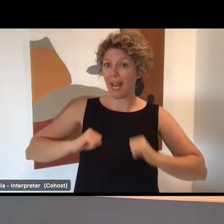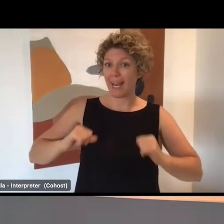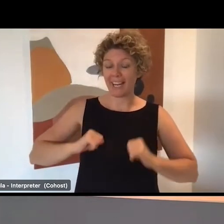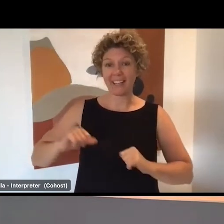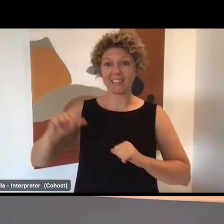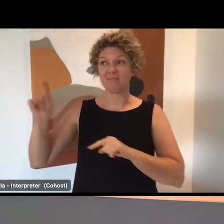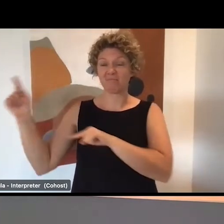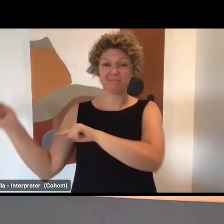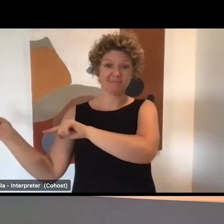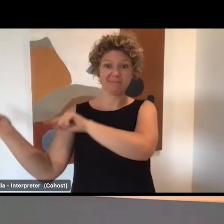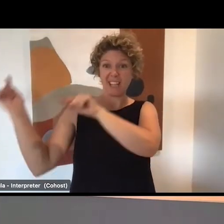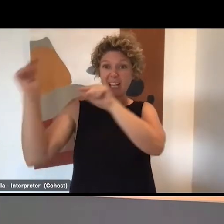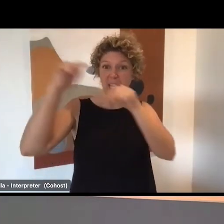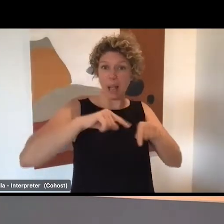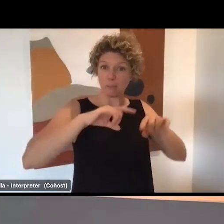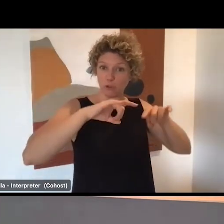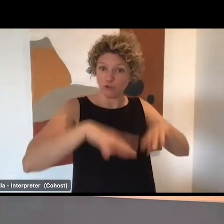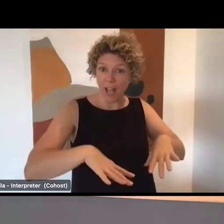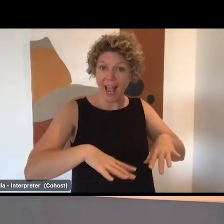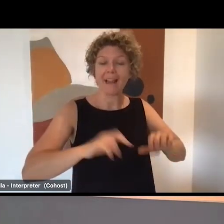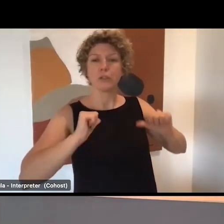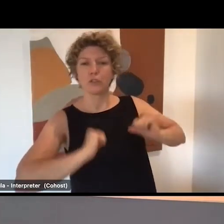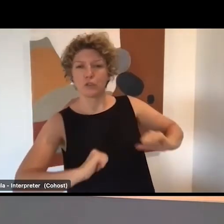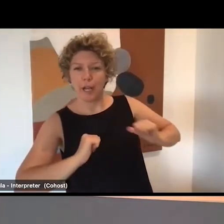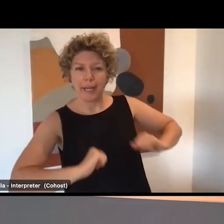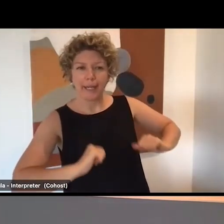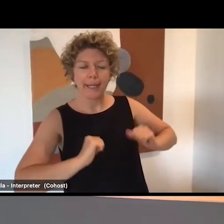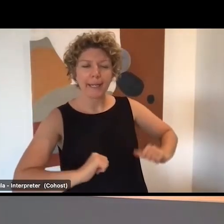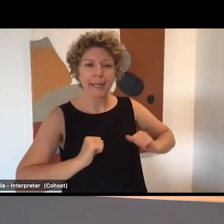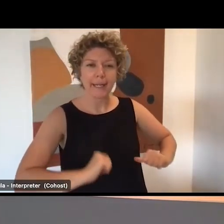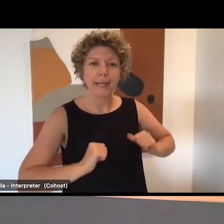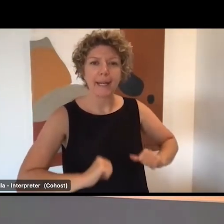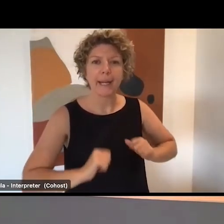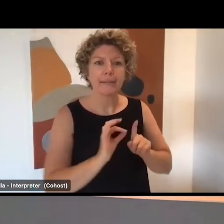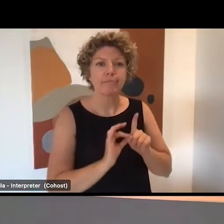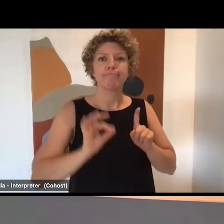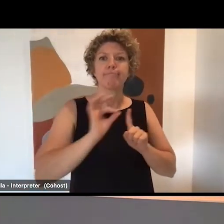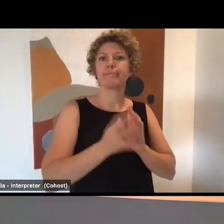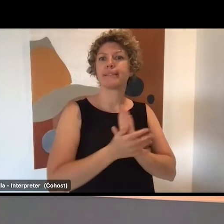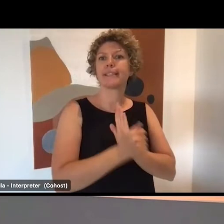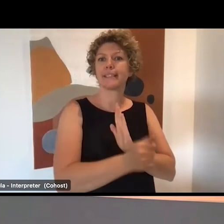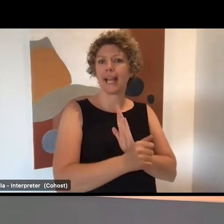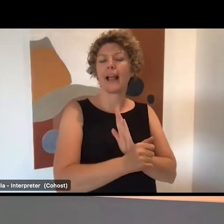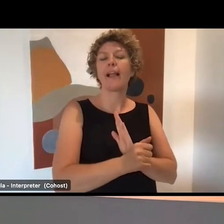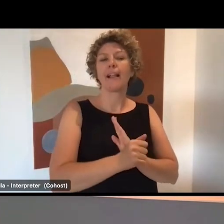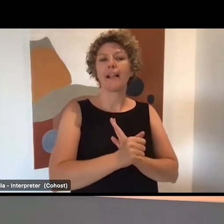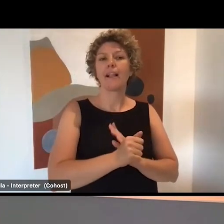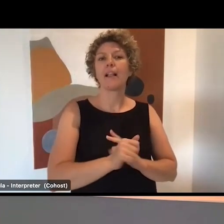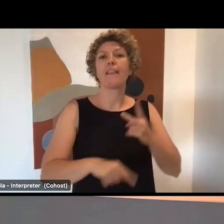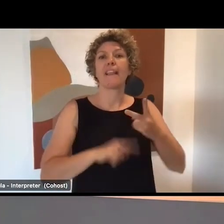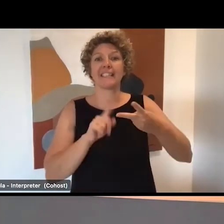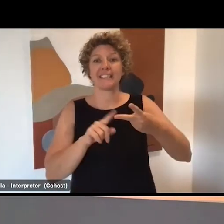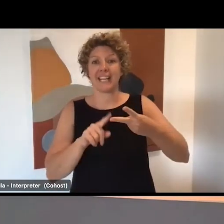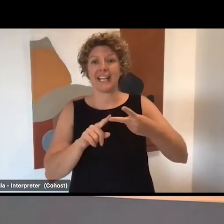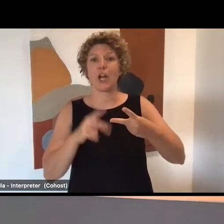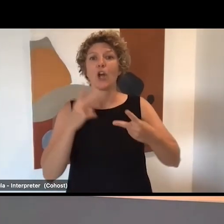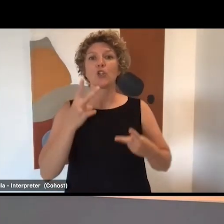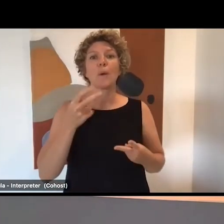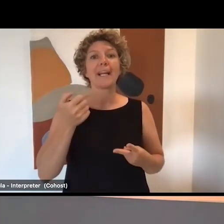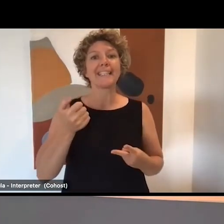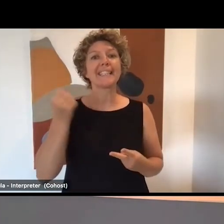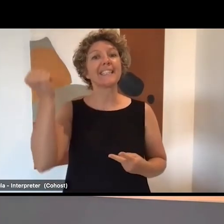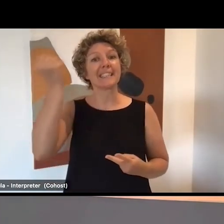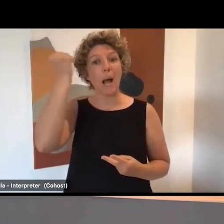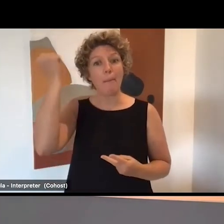to Australia for supervised work placements to finish that training. And the second pilot has 26 Samoan